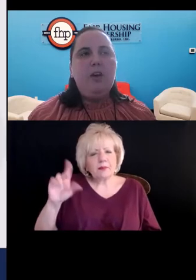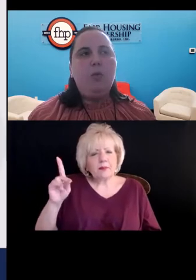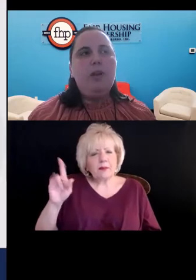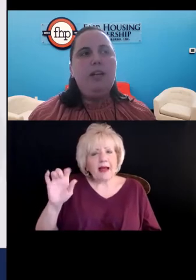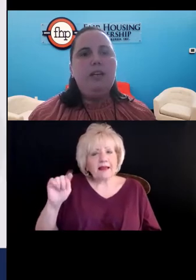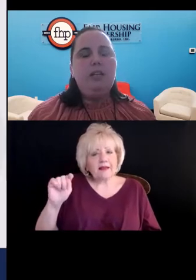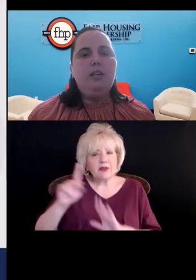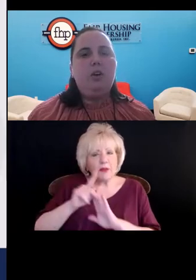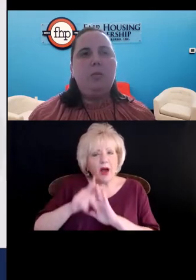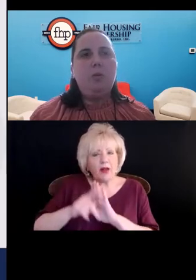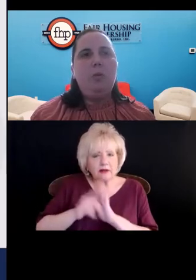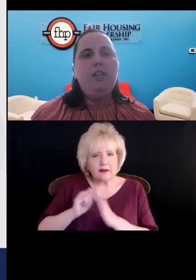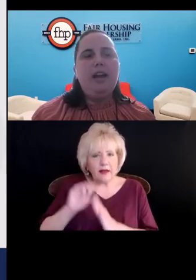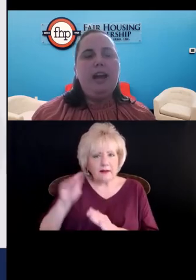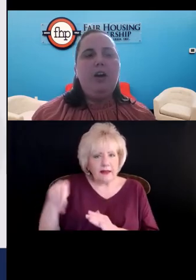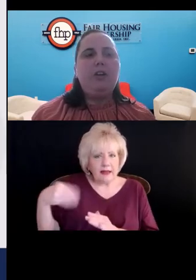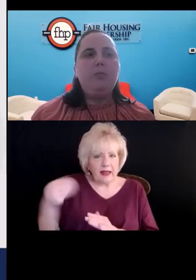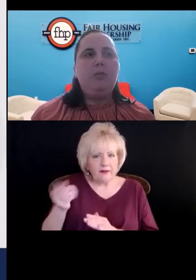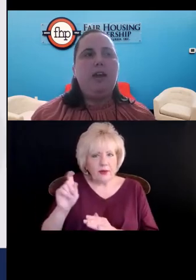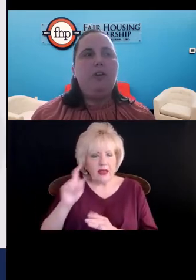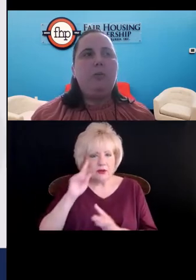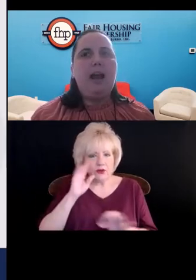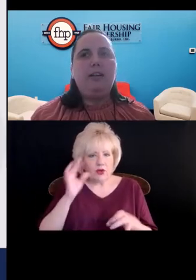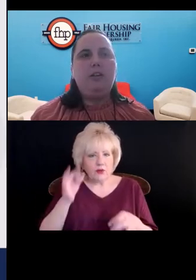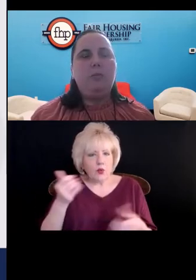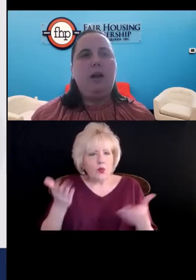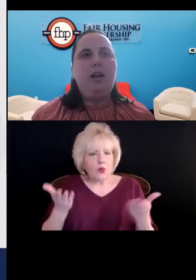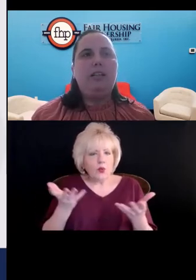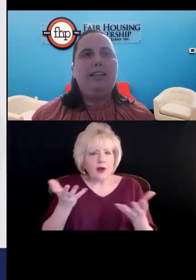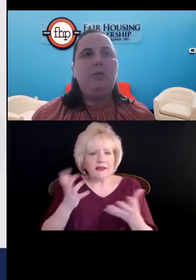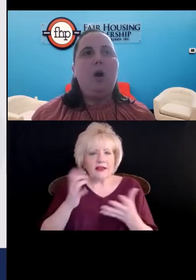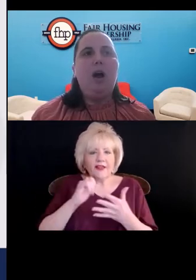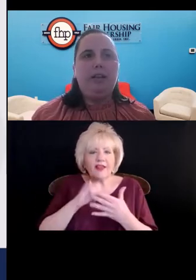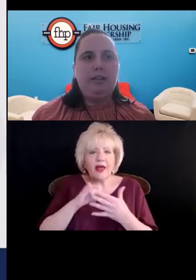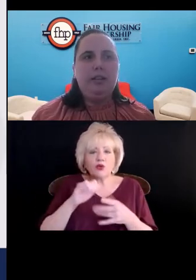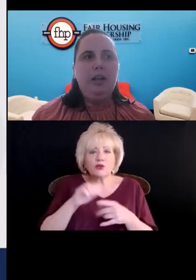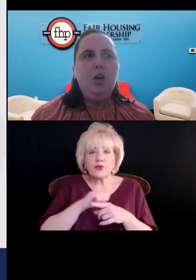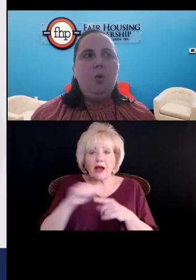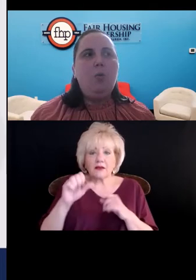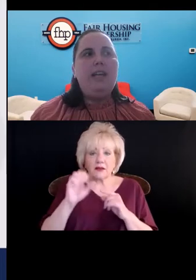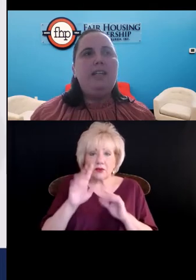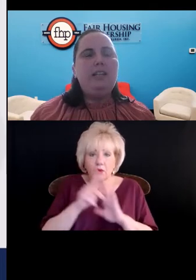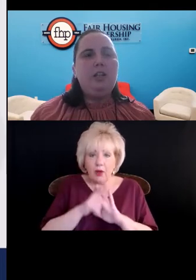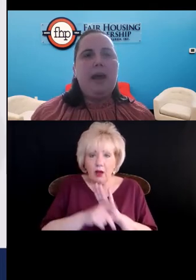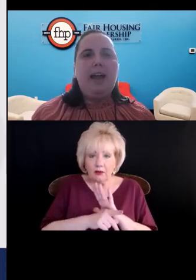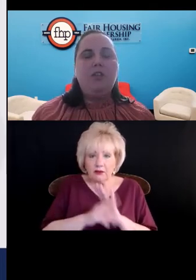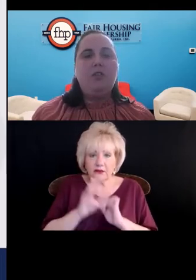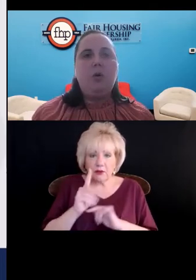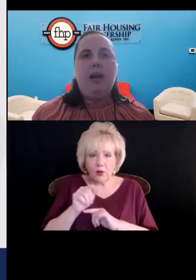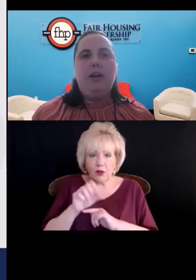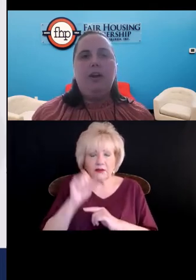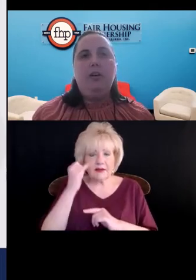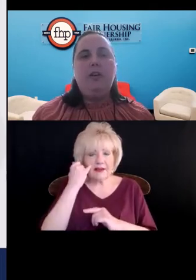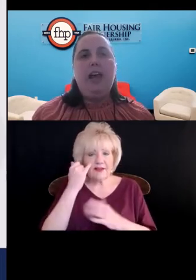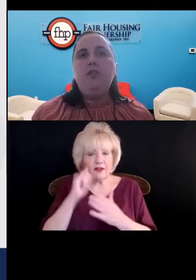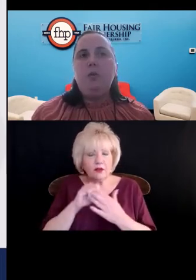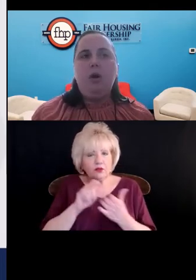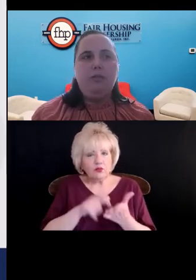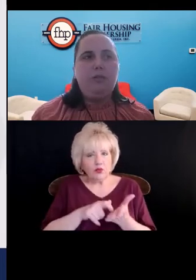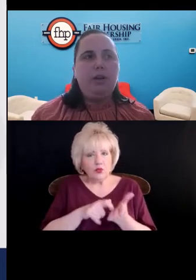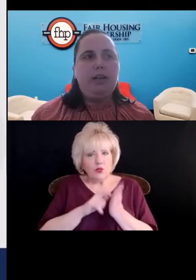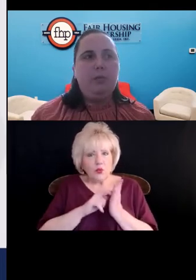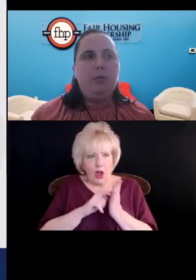that we needed to determine what that housing provider's practice or policy was. Is this packet required of